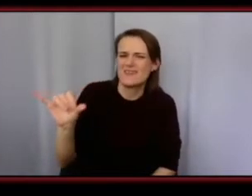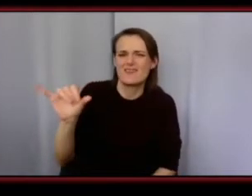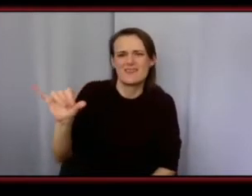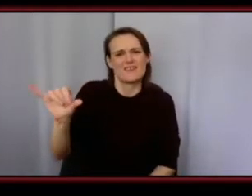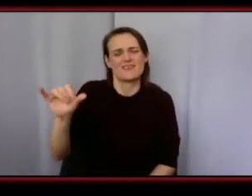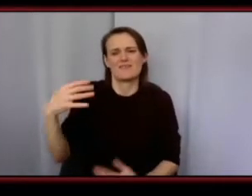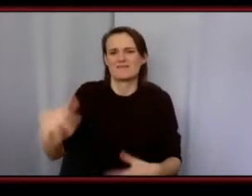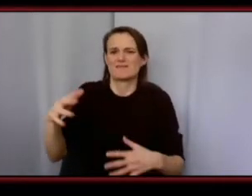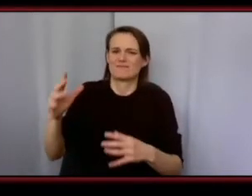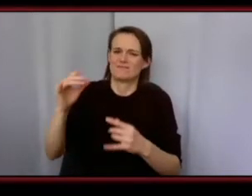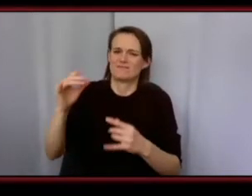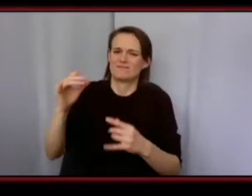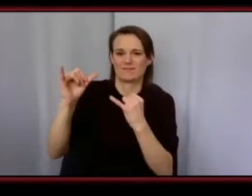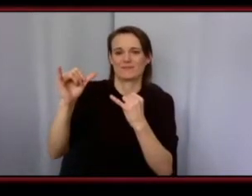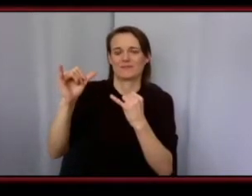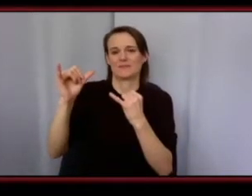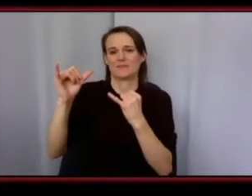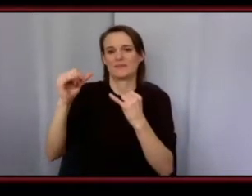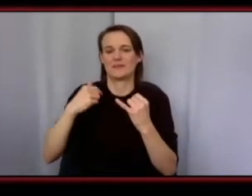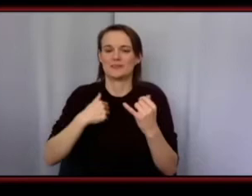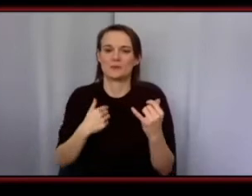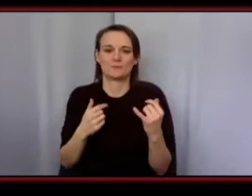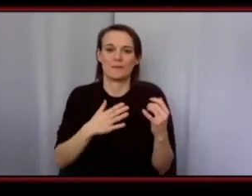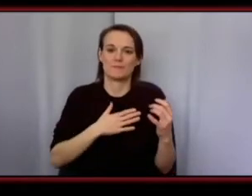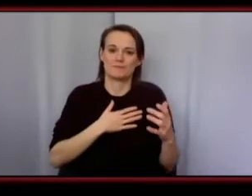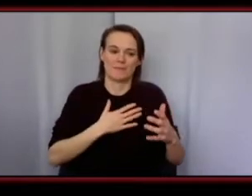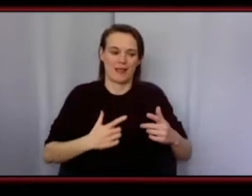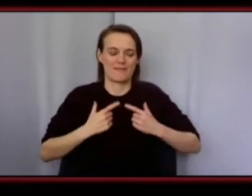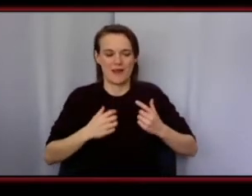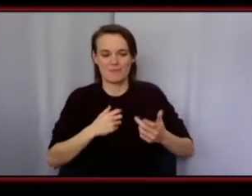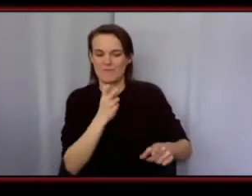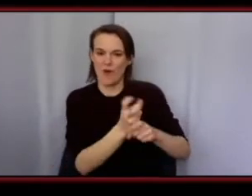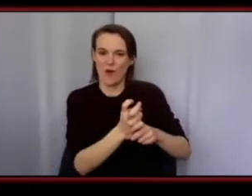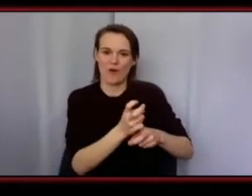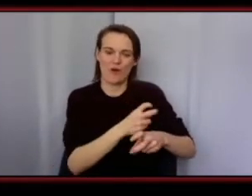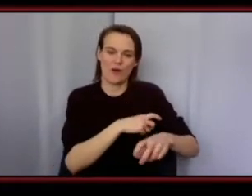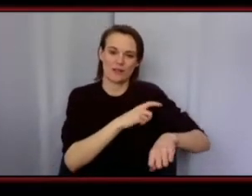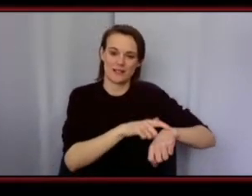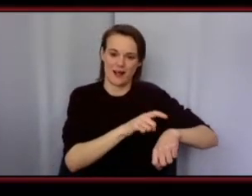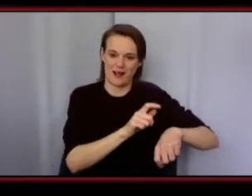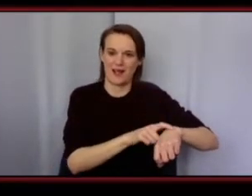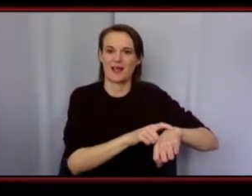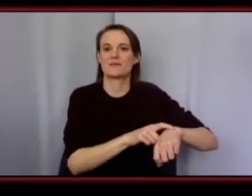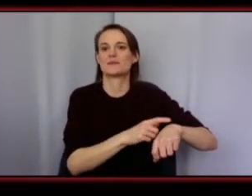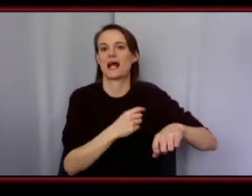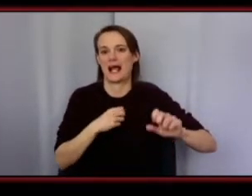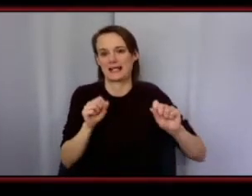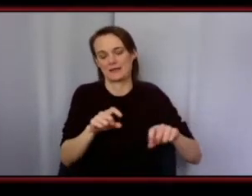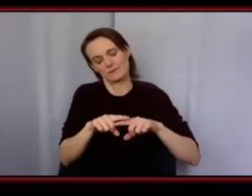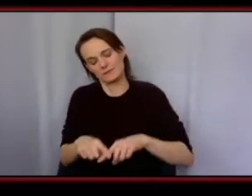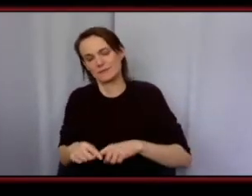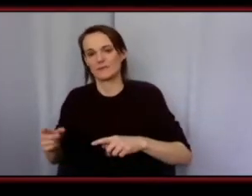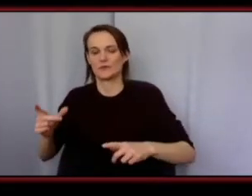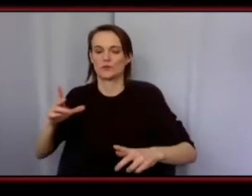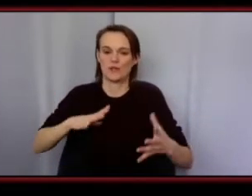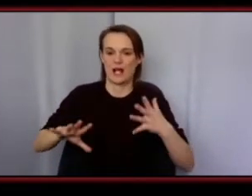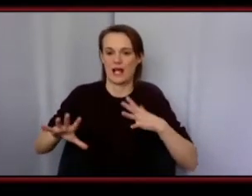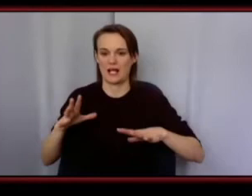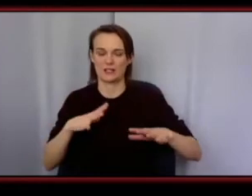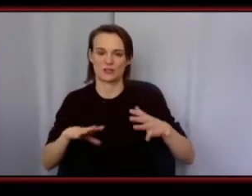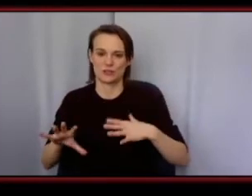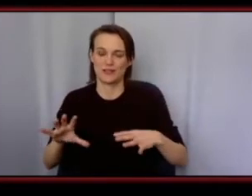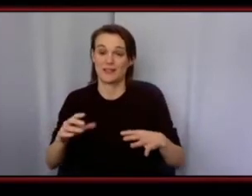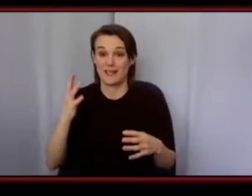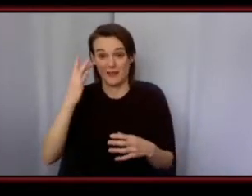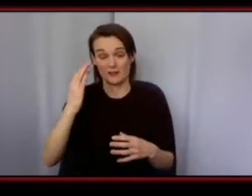was going through a lot of rough paths like that was my saving grace and that's why i go so hard with the talent that you know we represent